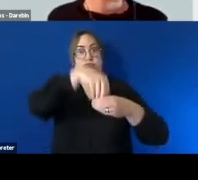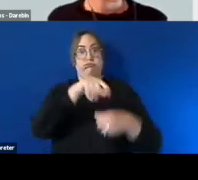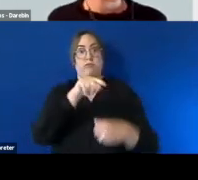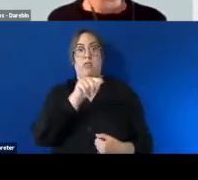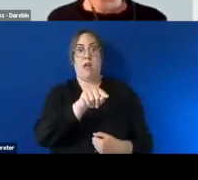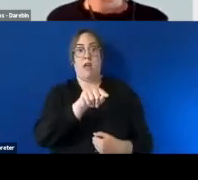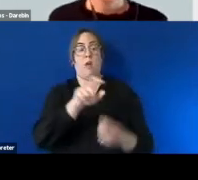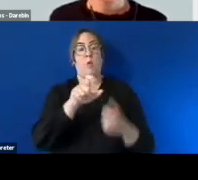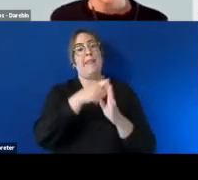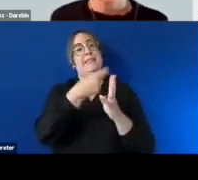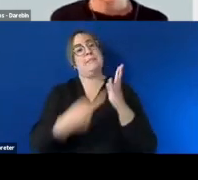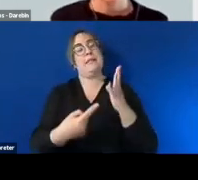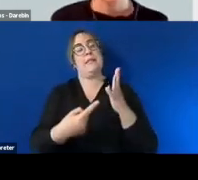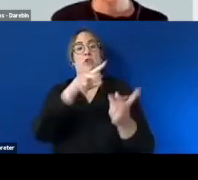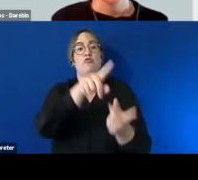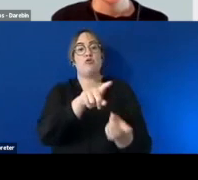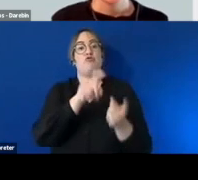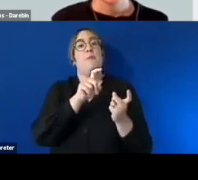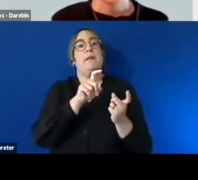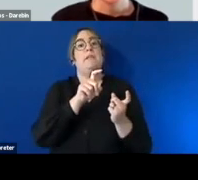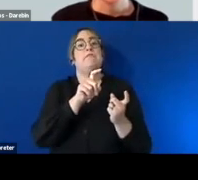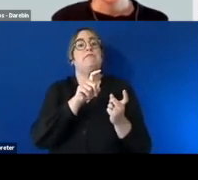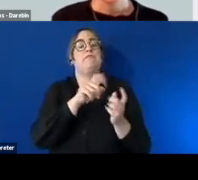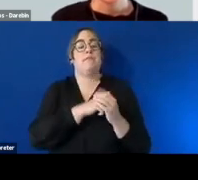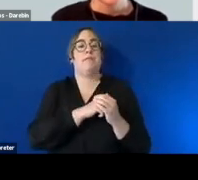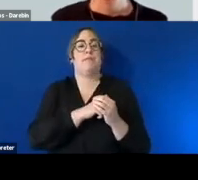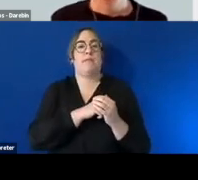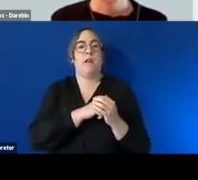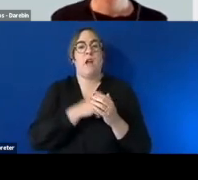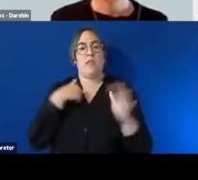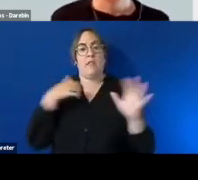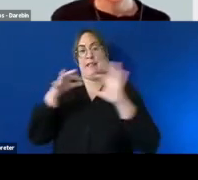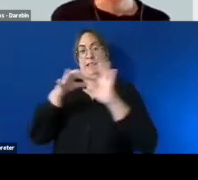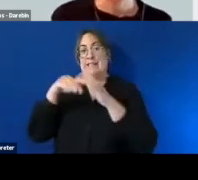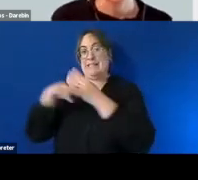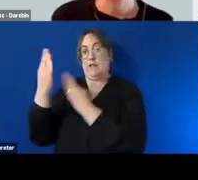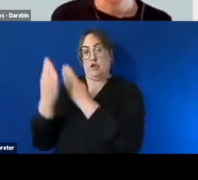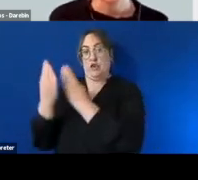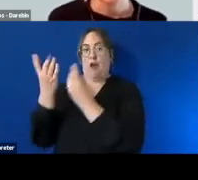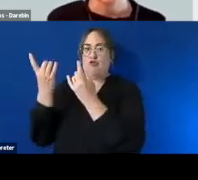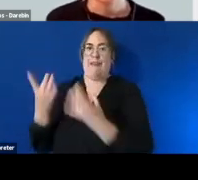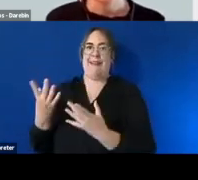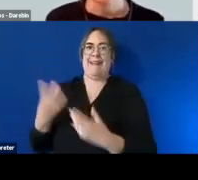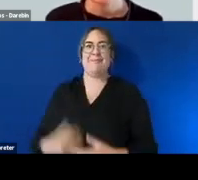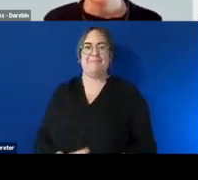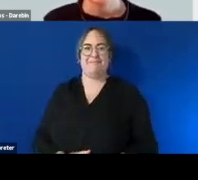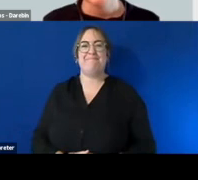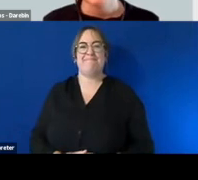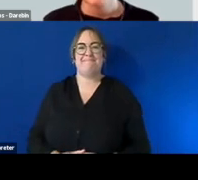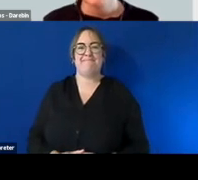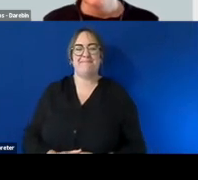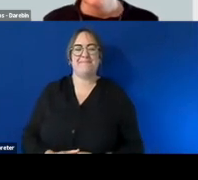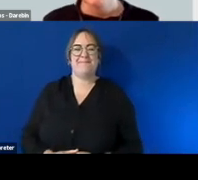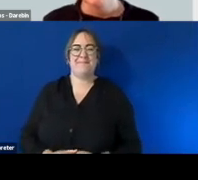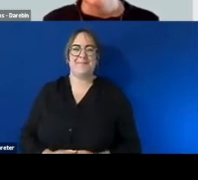disability recruitment so feel free to utilize that i think i put the uh the link in the chat room earlier you did i can see that there